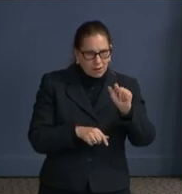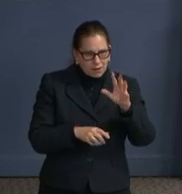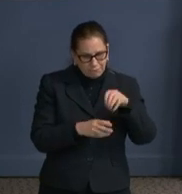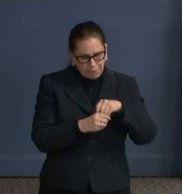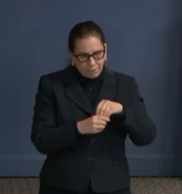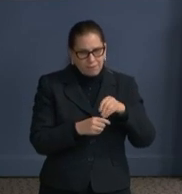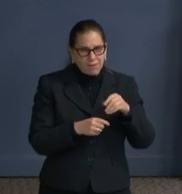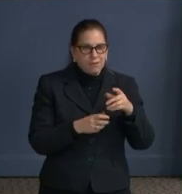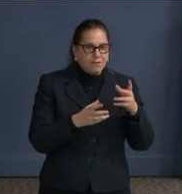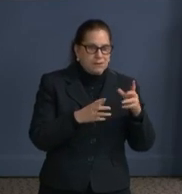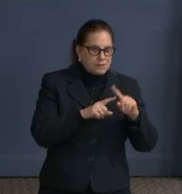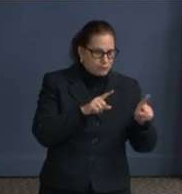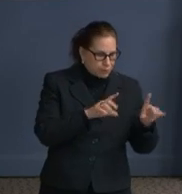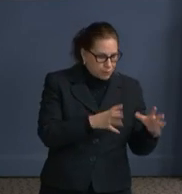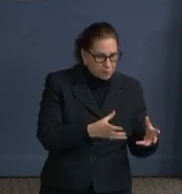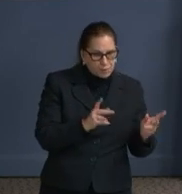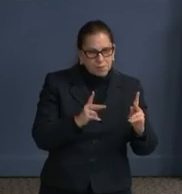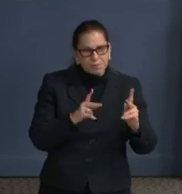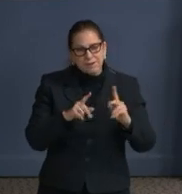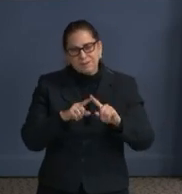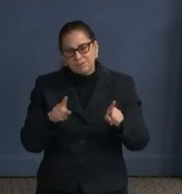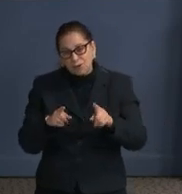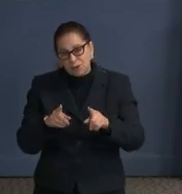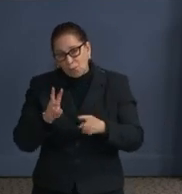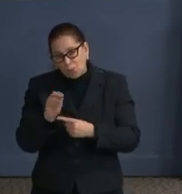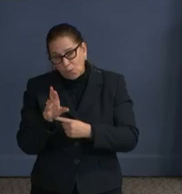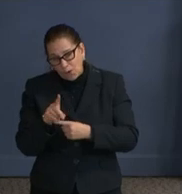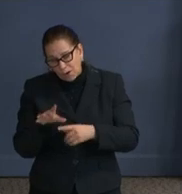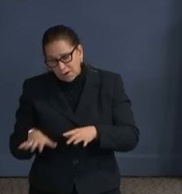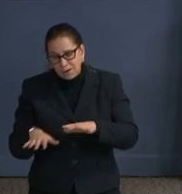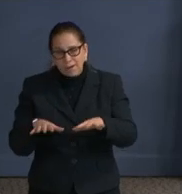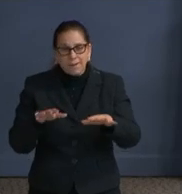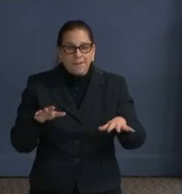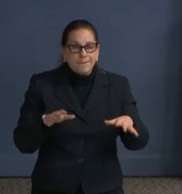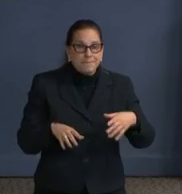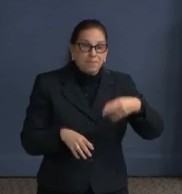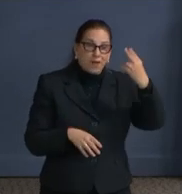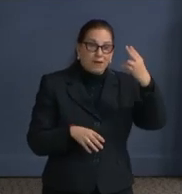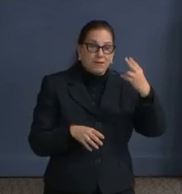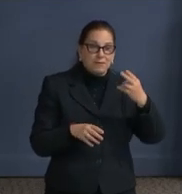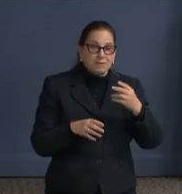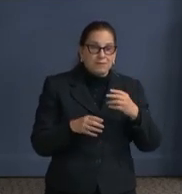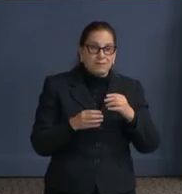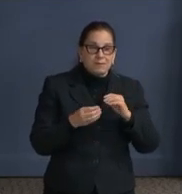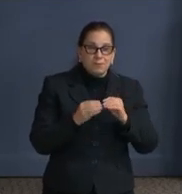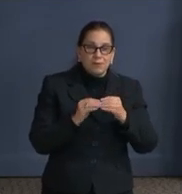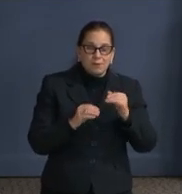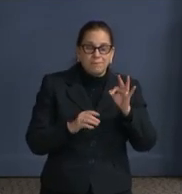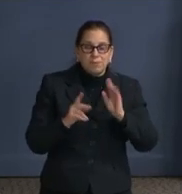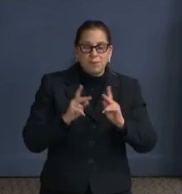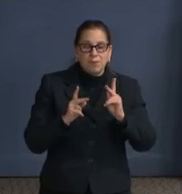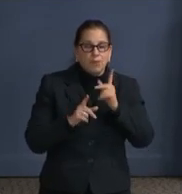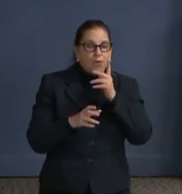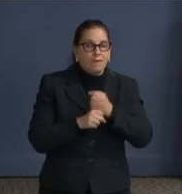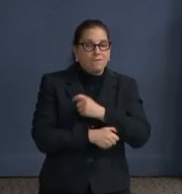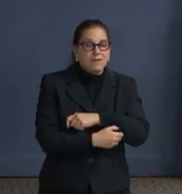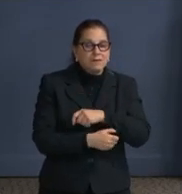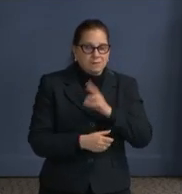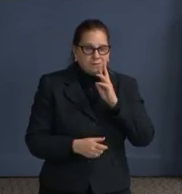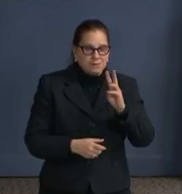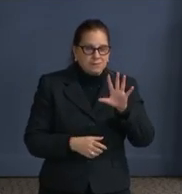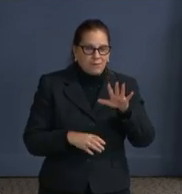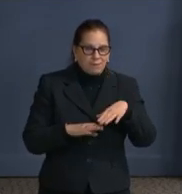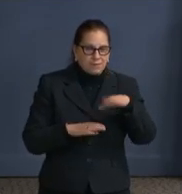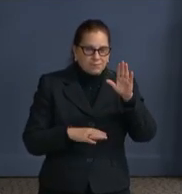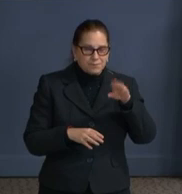across the District of Columbia. The highest proportion of the district 65 and older residents live in wards 3 and 4. The